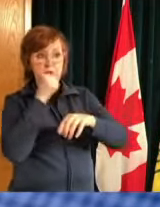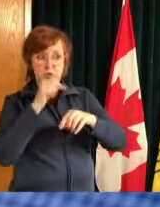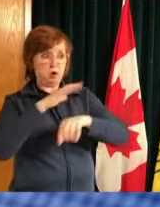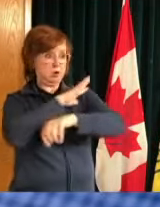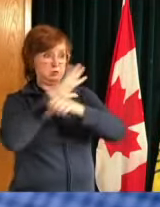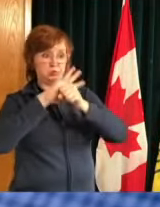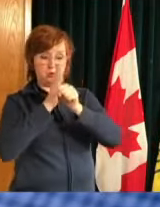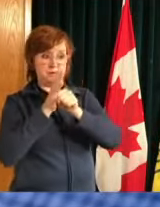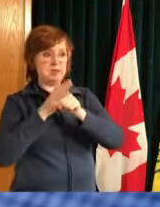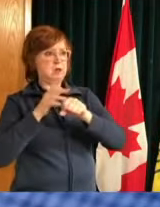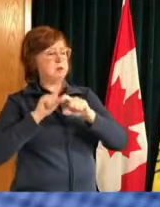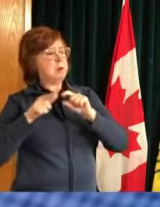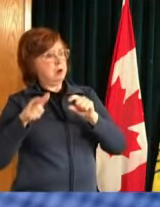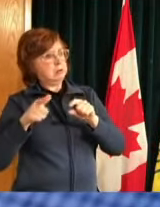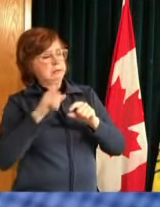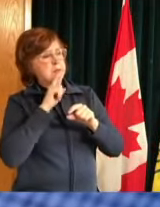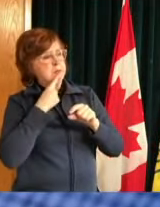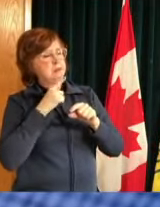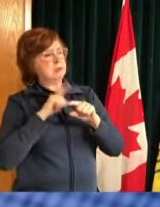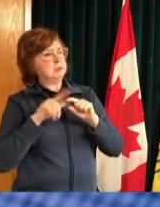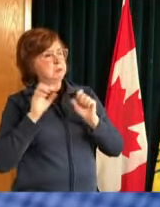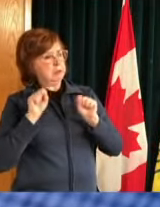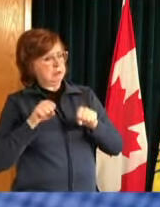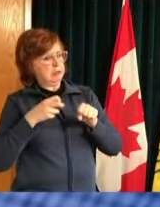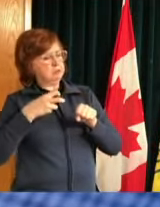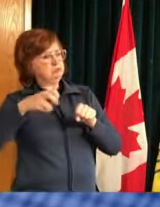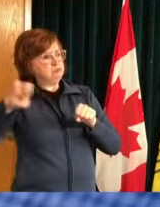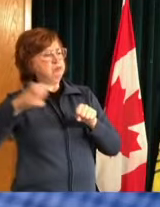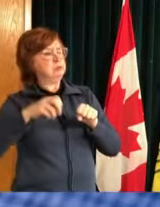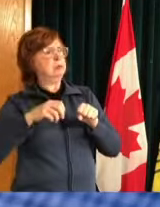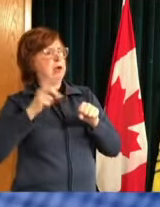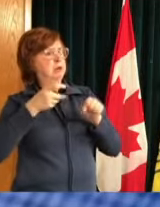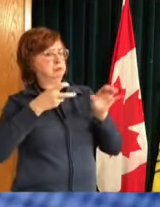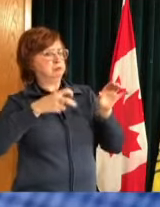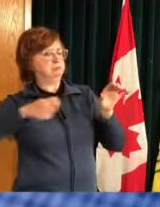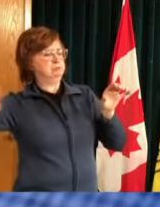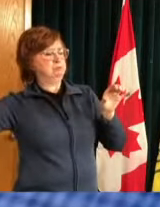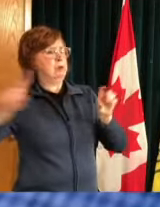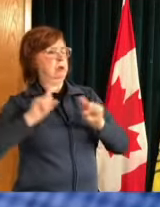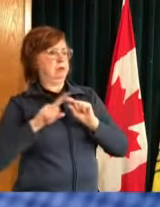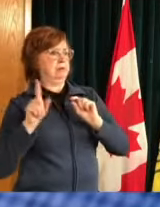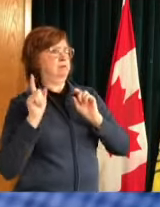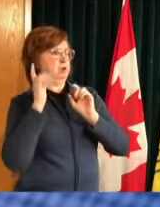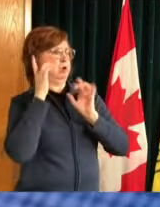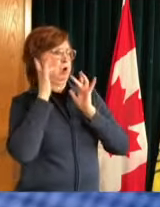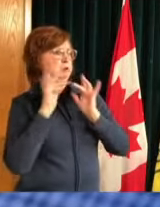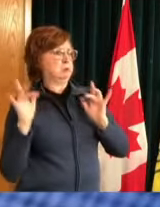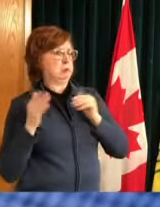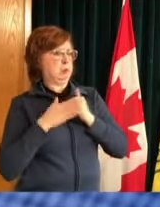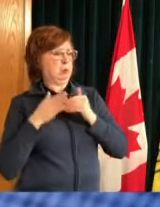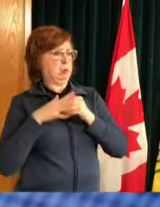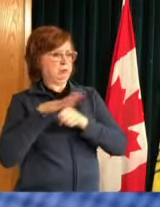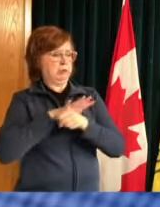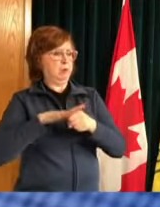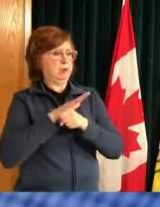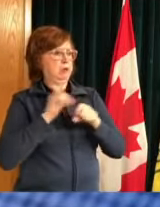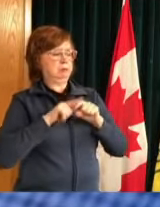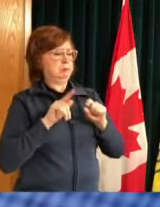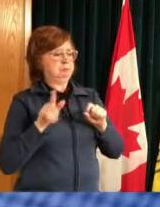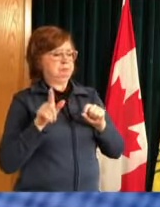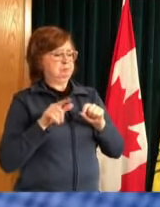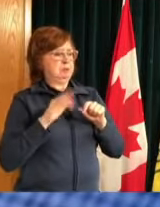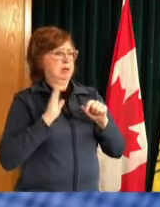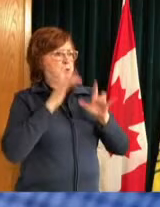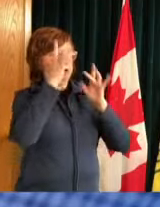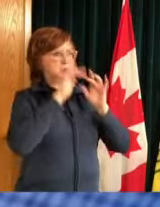for folks to double down on um not just getting vaccinated but also adhering to all public health orders and getting tested as quickly as possible so that we can follow